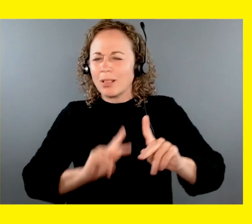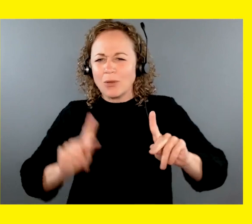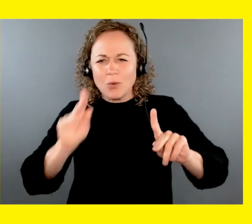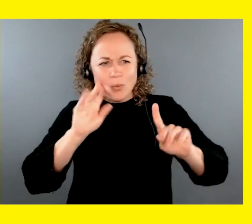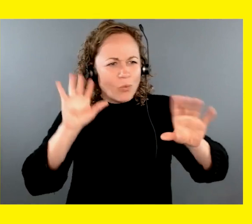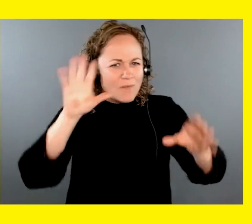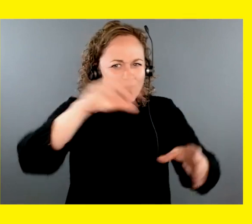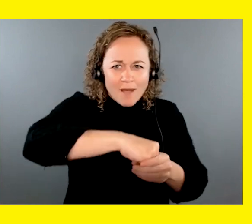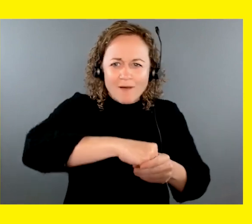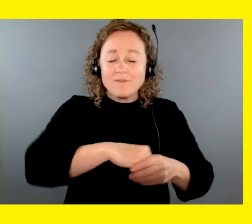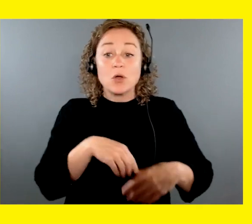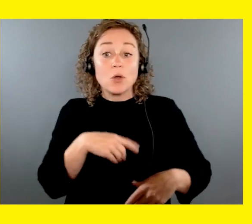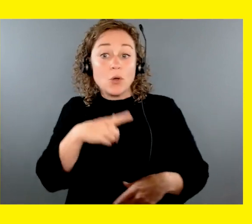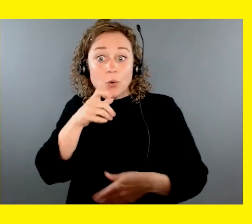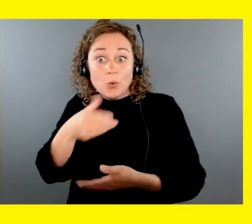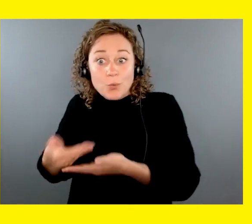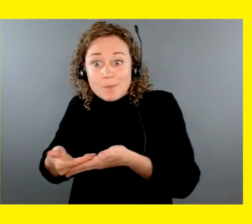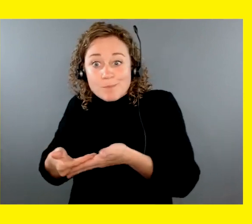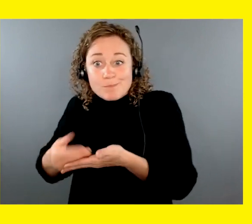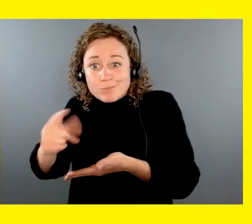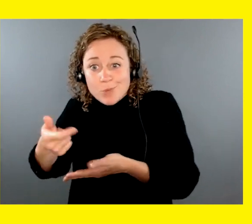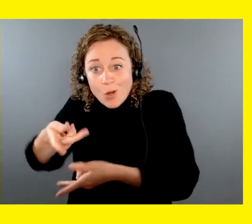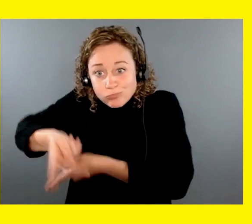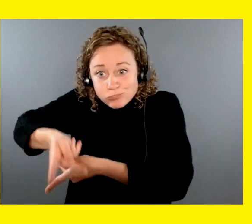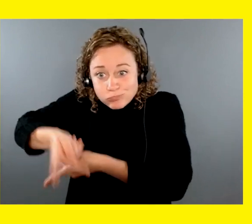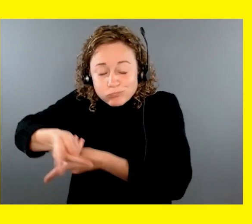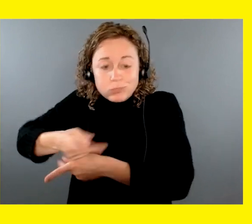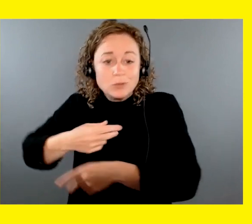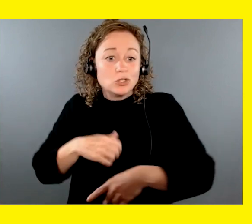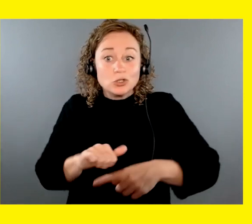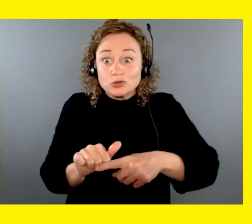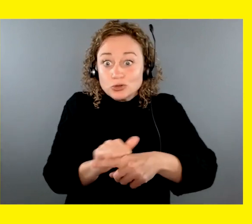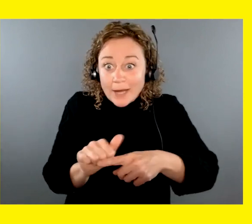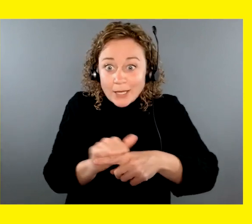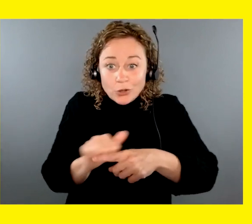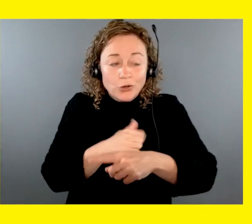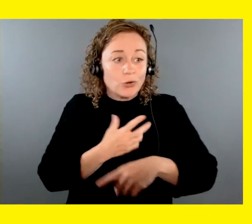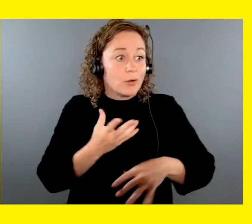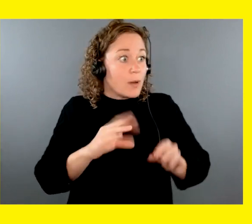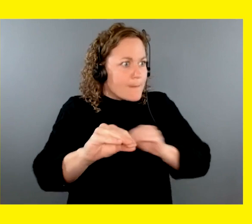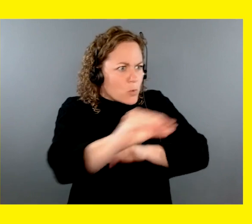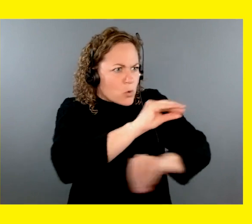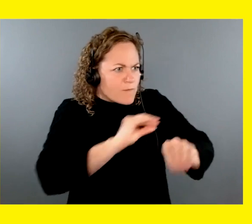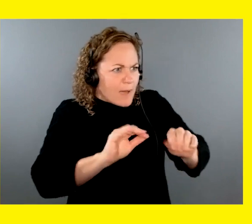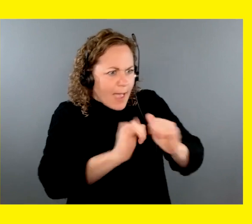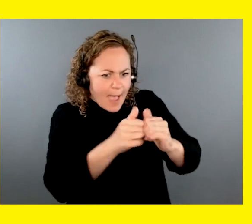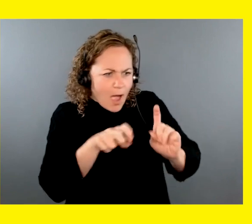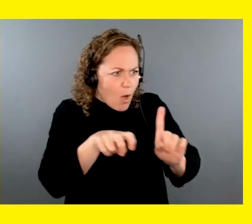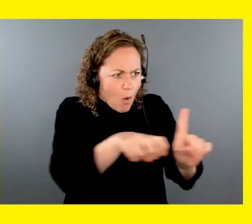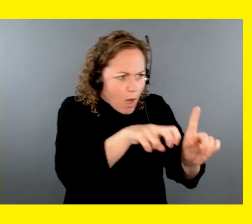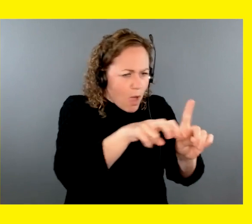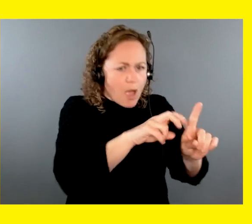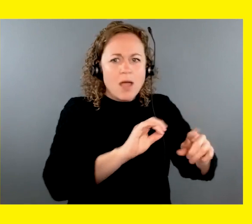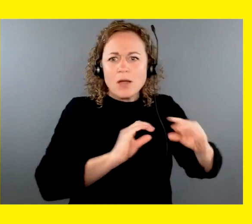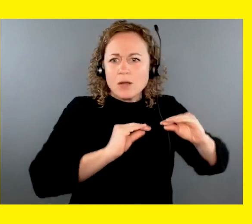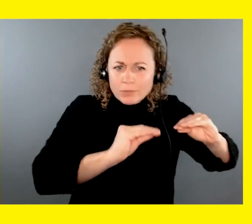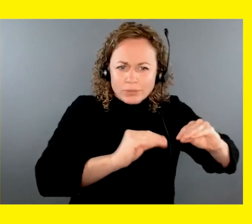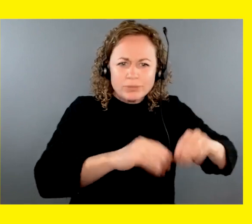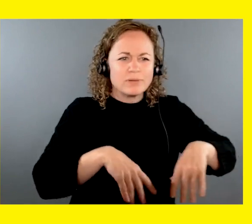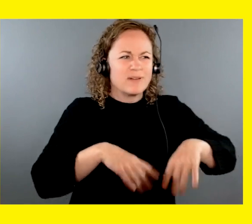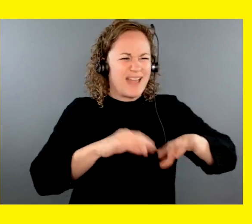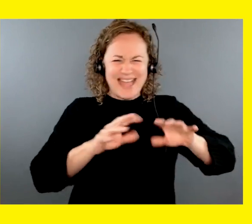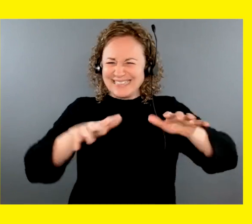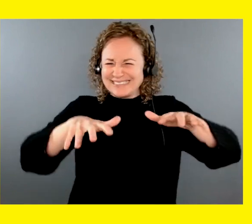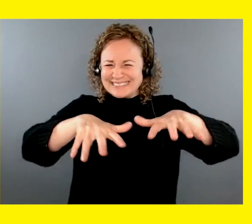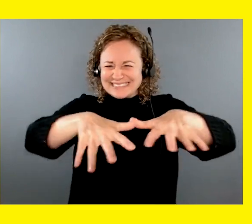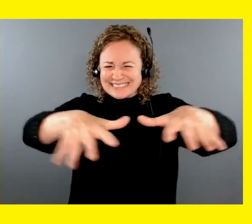make this happen, from our puppy raisers to our puppy raising supervisors, our guide dog trainers, guide dog mobility instructors, and all of the